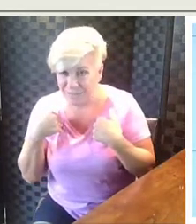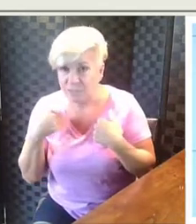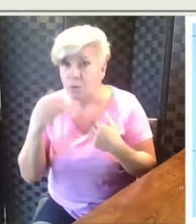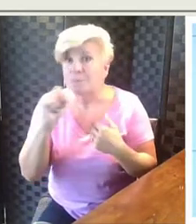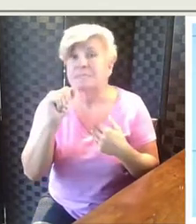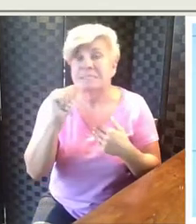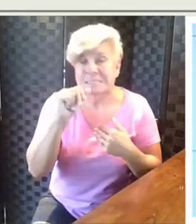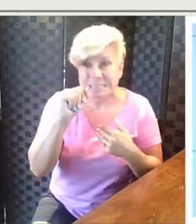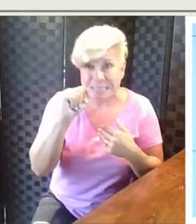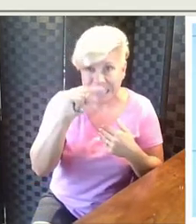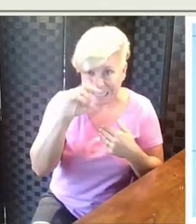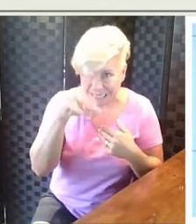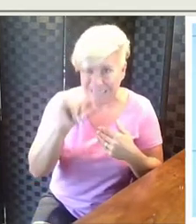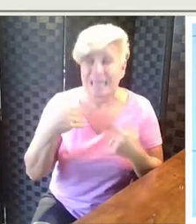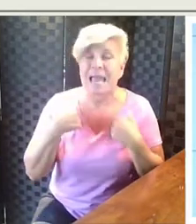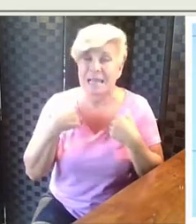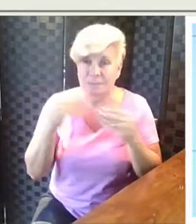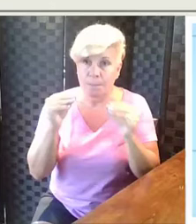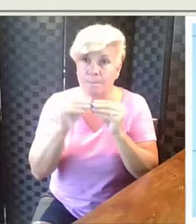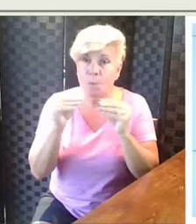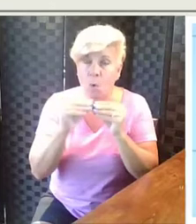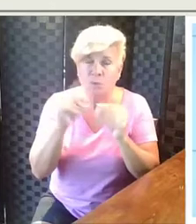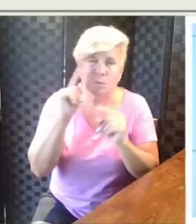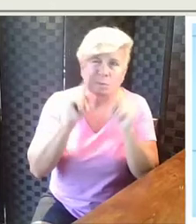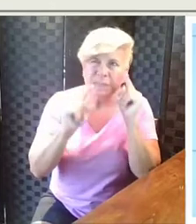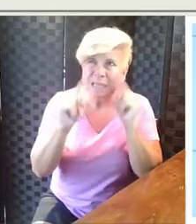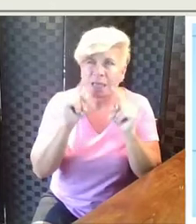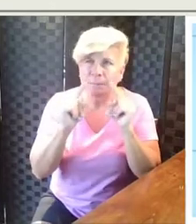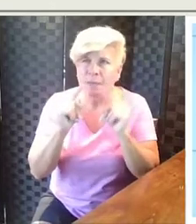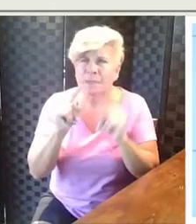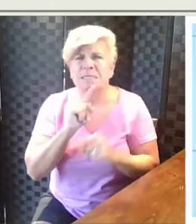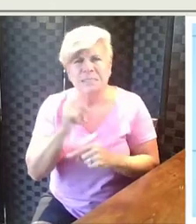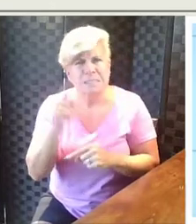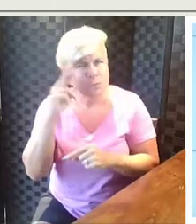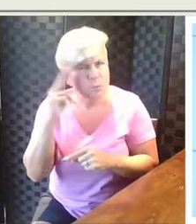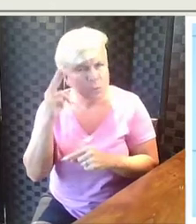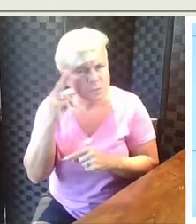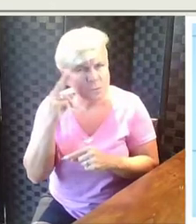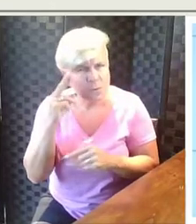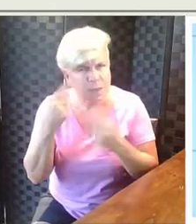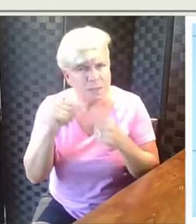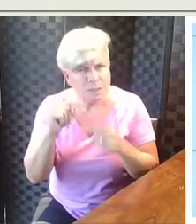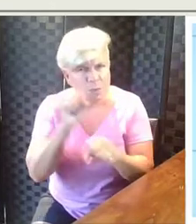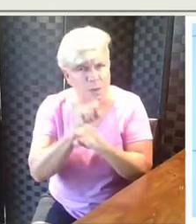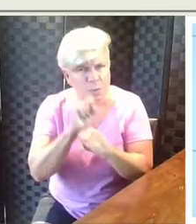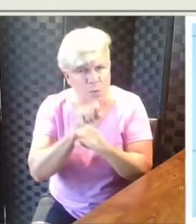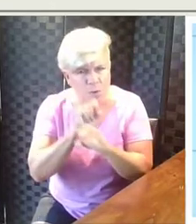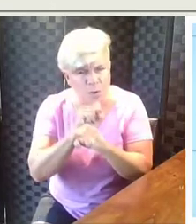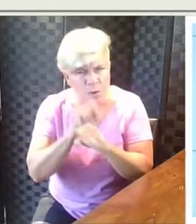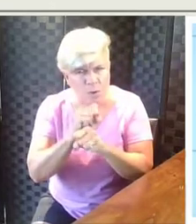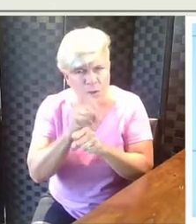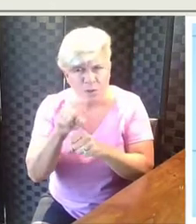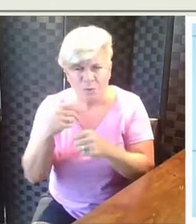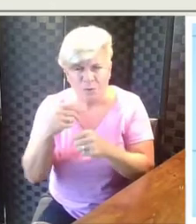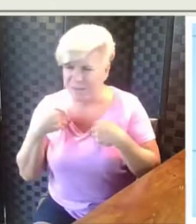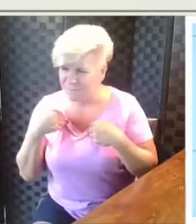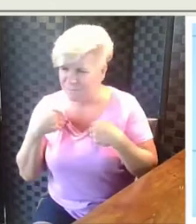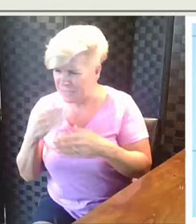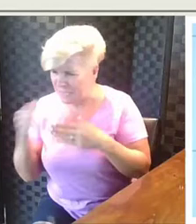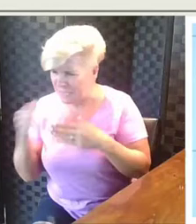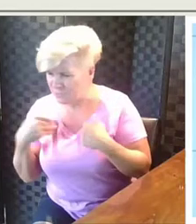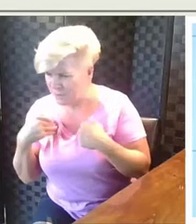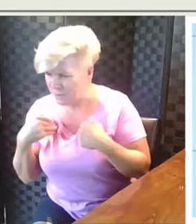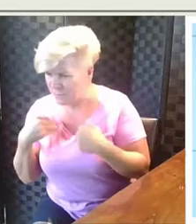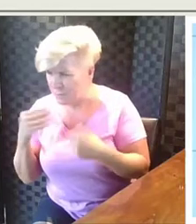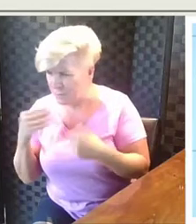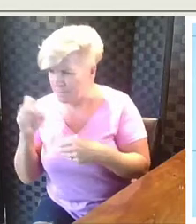Sandy has more. So we should be thinking about is this reasonable as we work through this problem? If you end up having that Mark